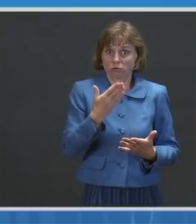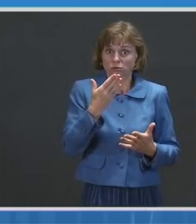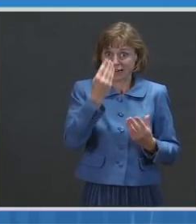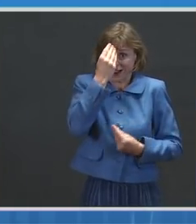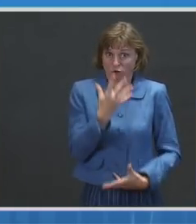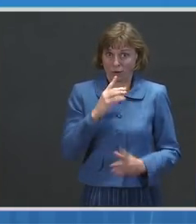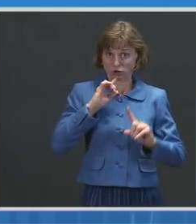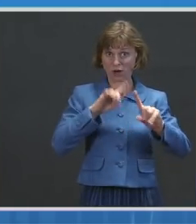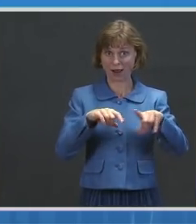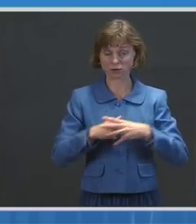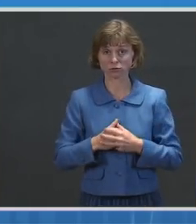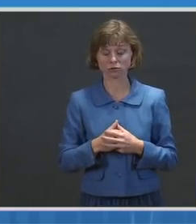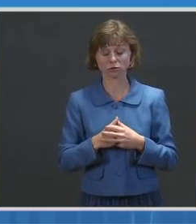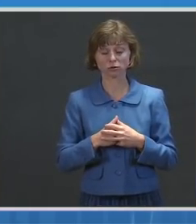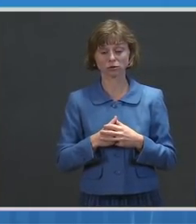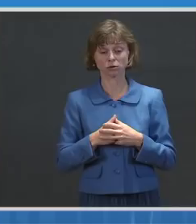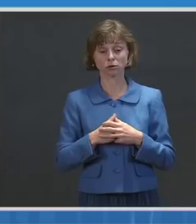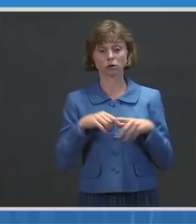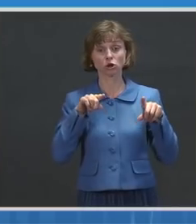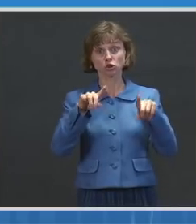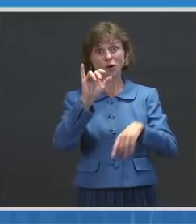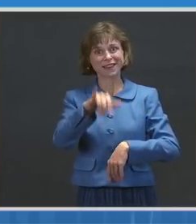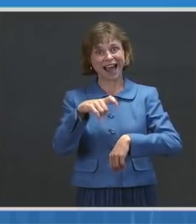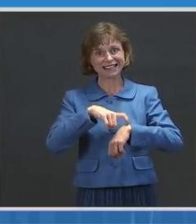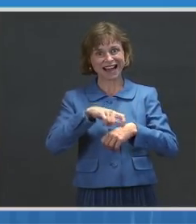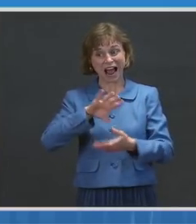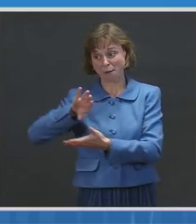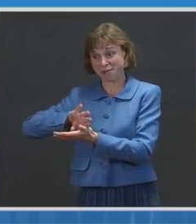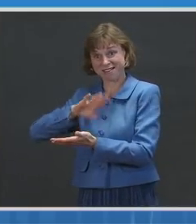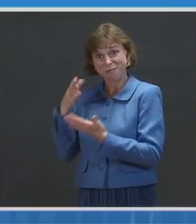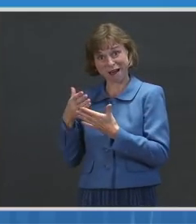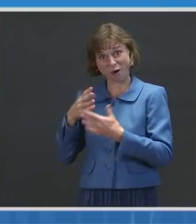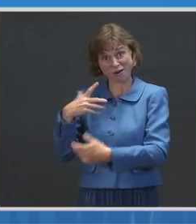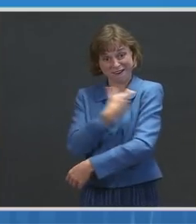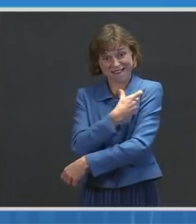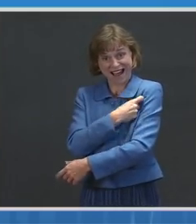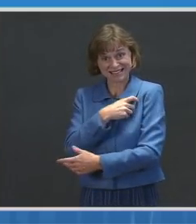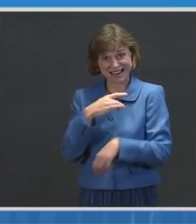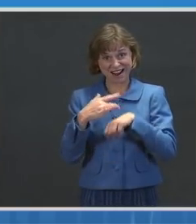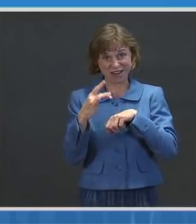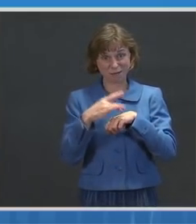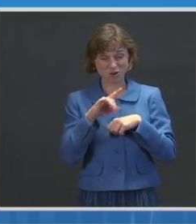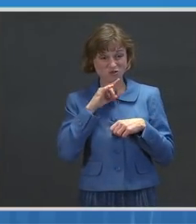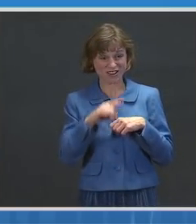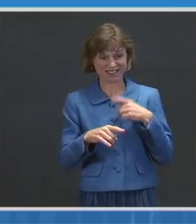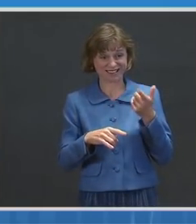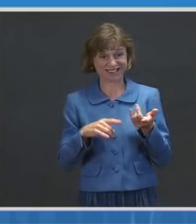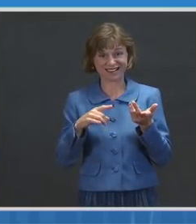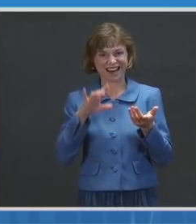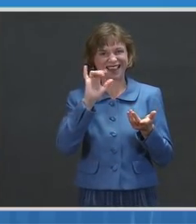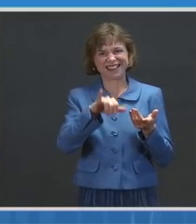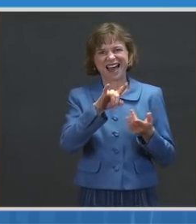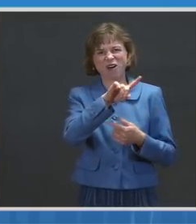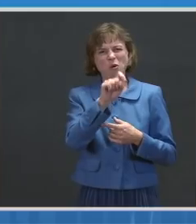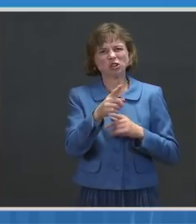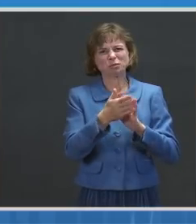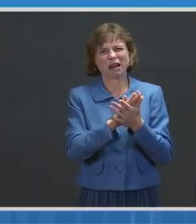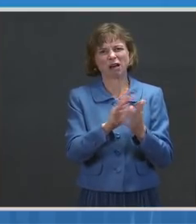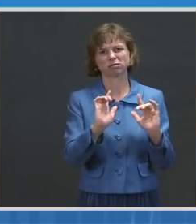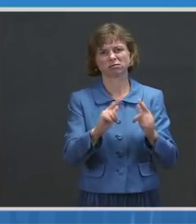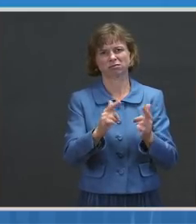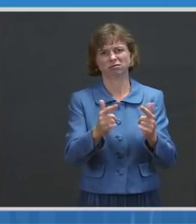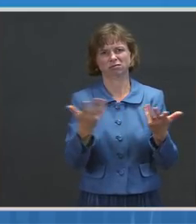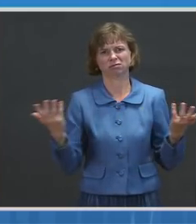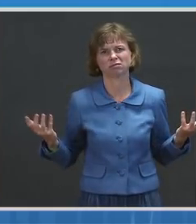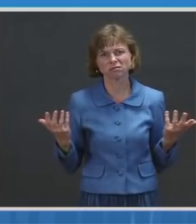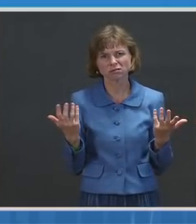the amount of vaccine that would be available would almost be making that question somewhat of a moot point. So then let's